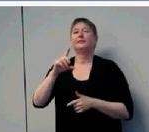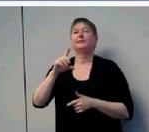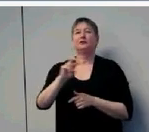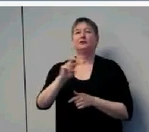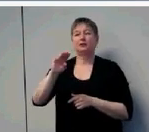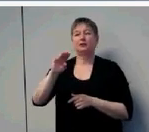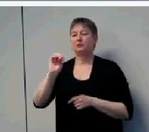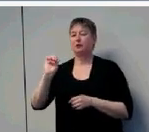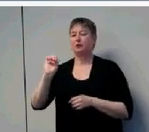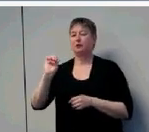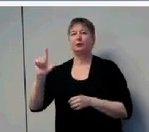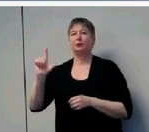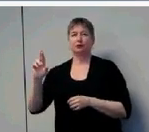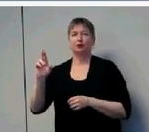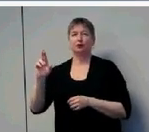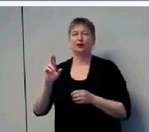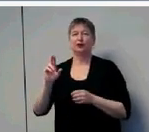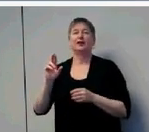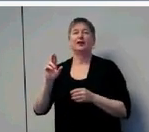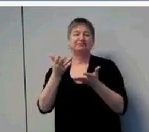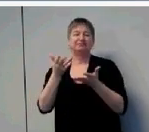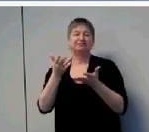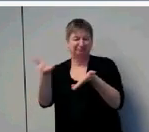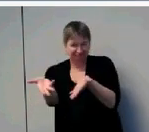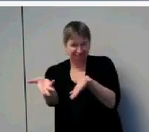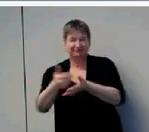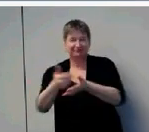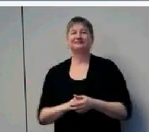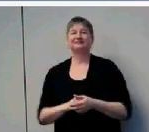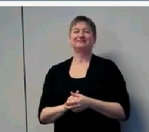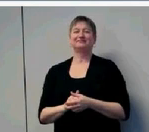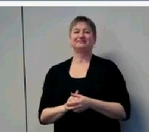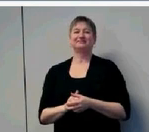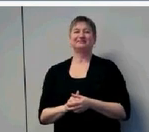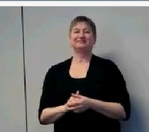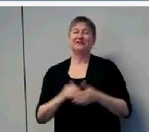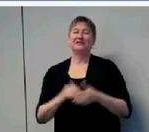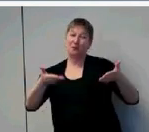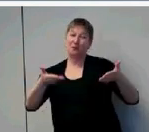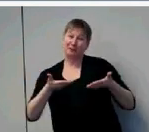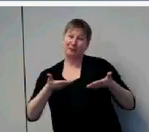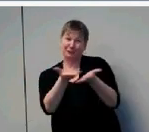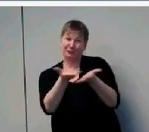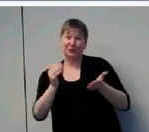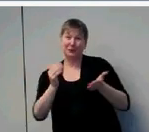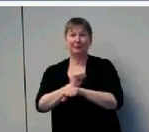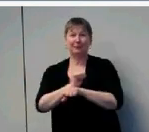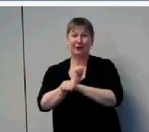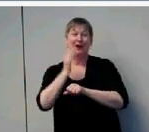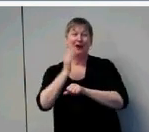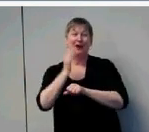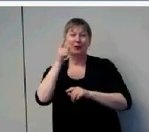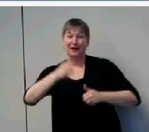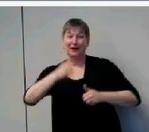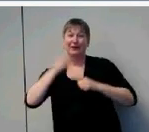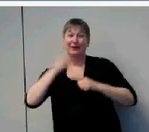as she has a great deal of information to share with us. So Dr. Moeller, welcome to Alberta from far away.